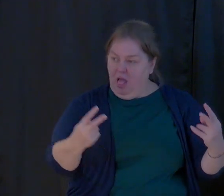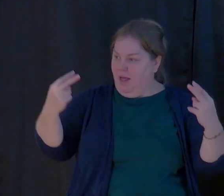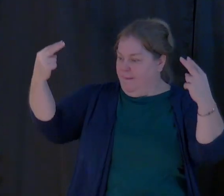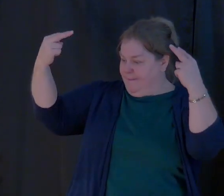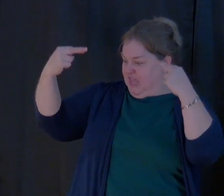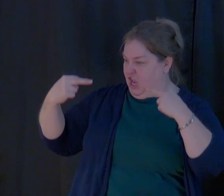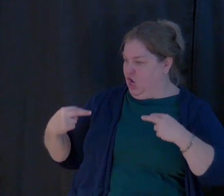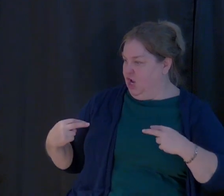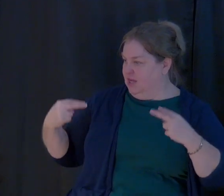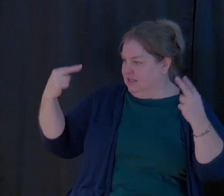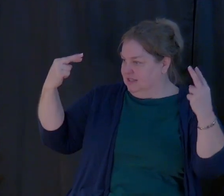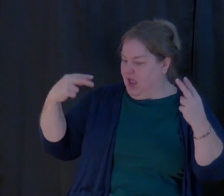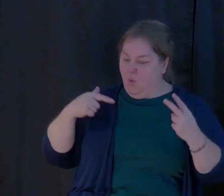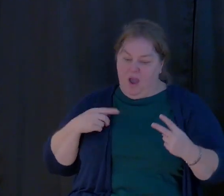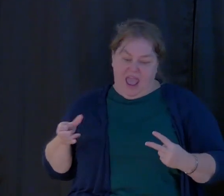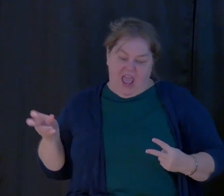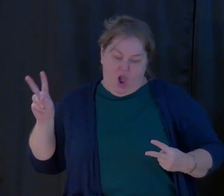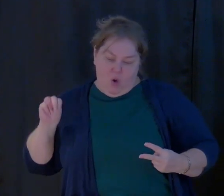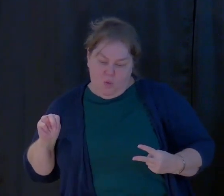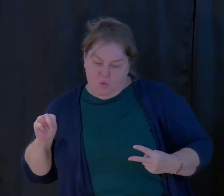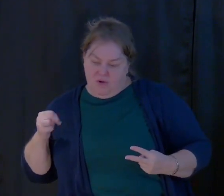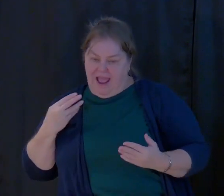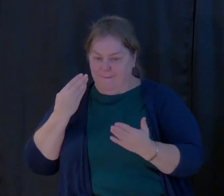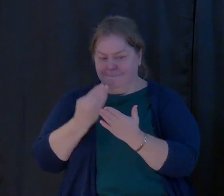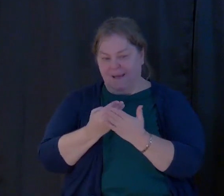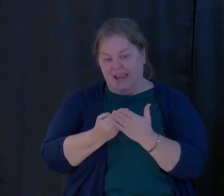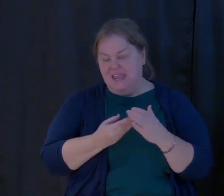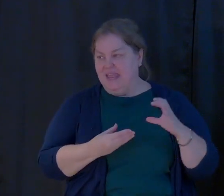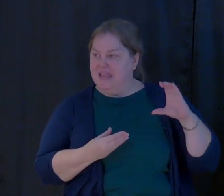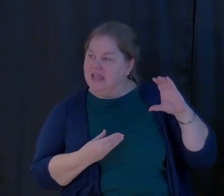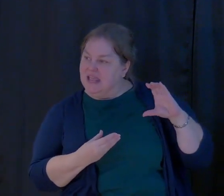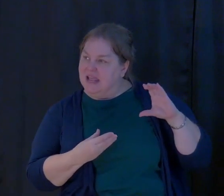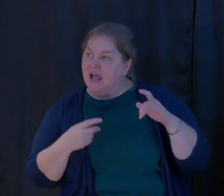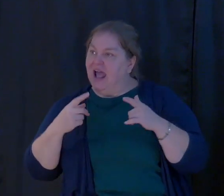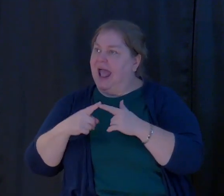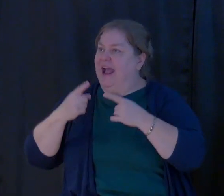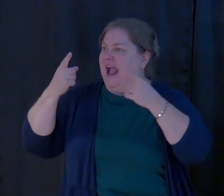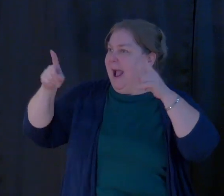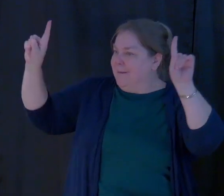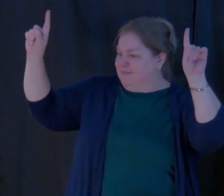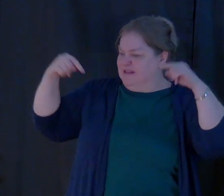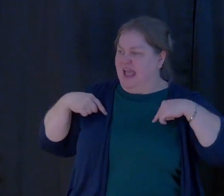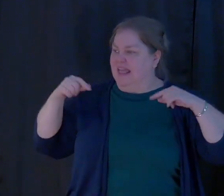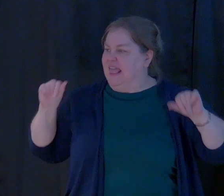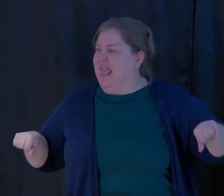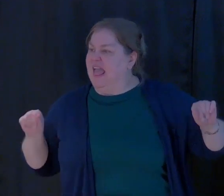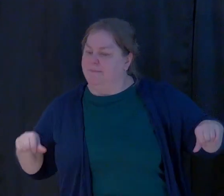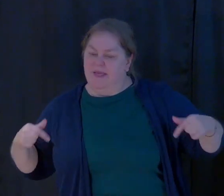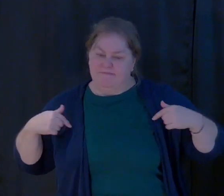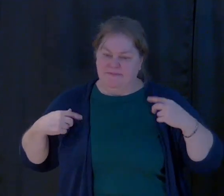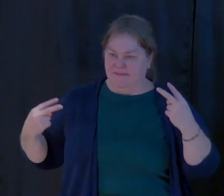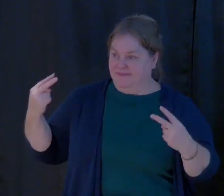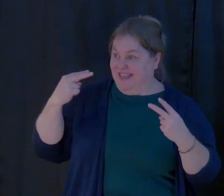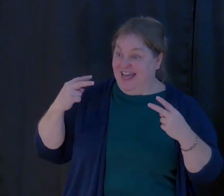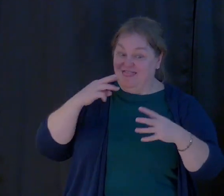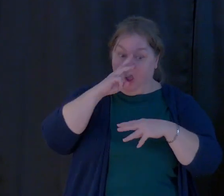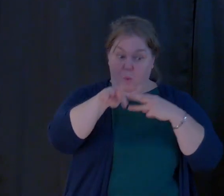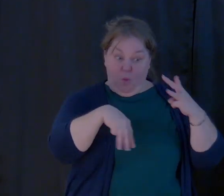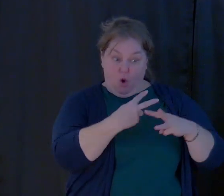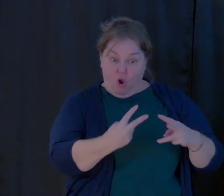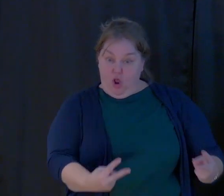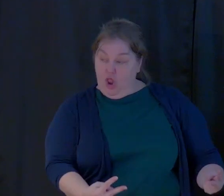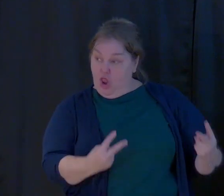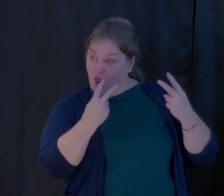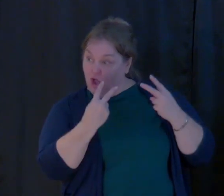possessions, bank accounts, and accomplishments. And when I look at the world by those standards,